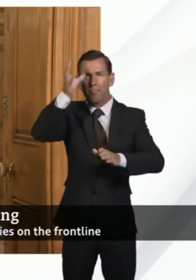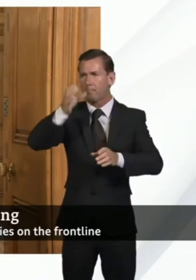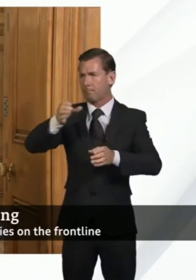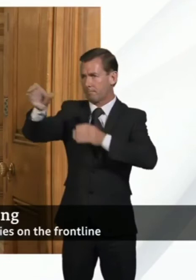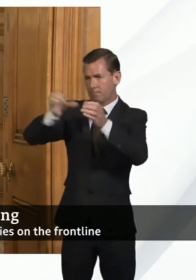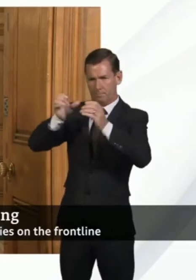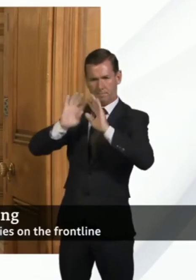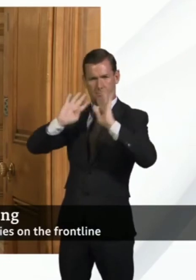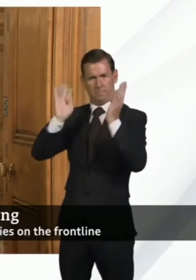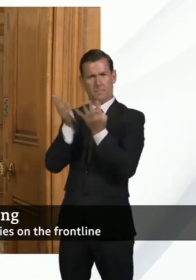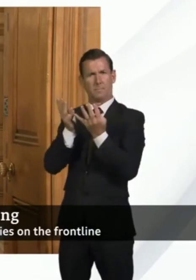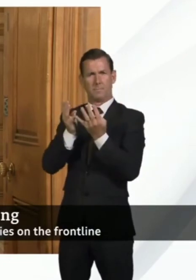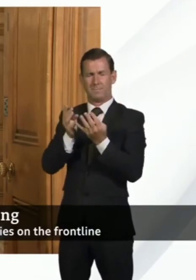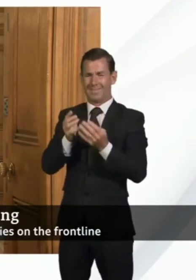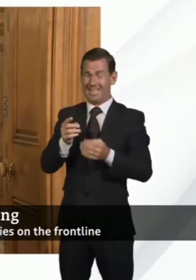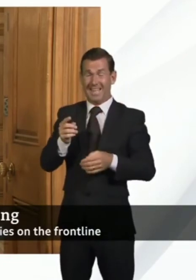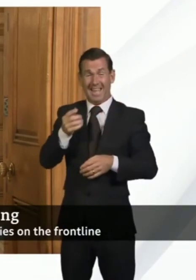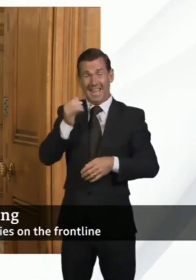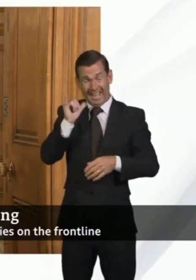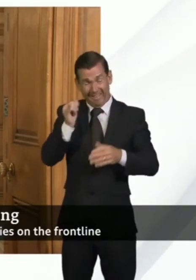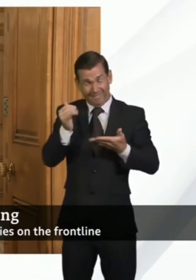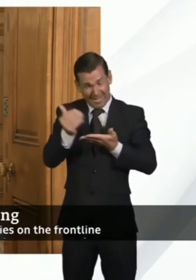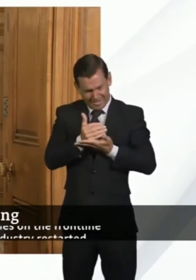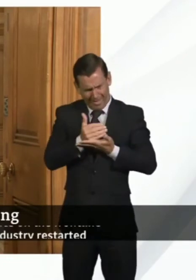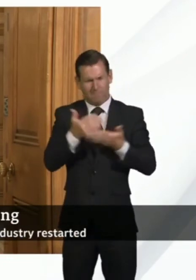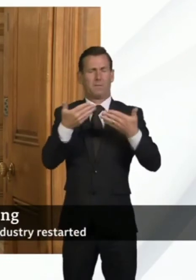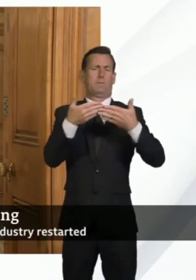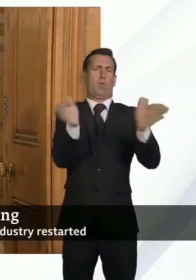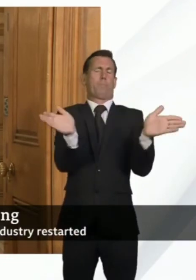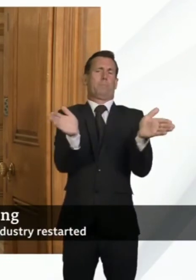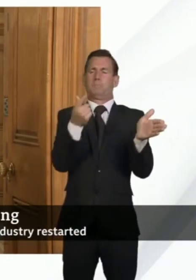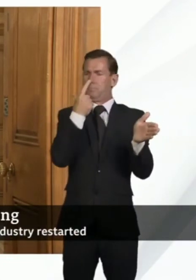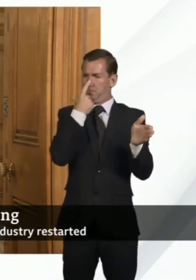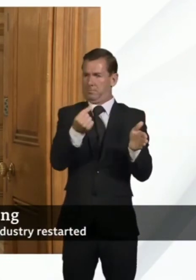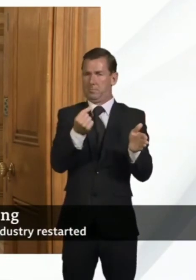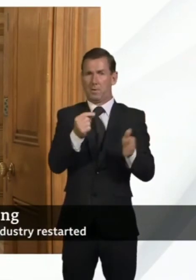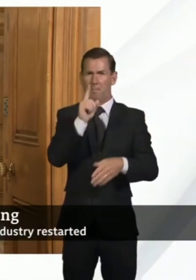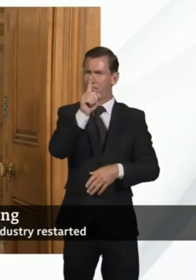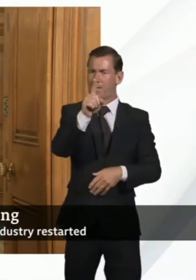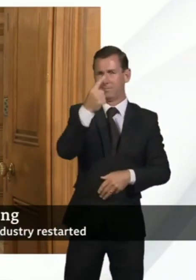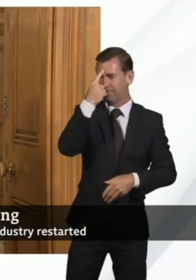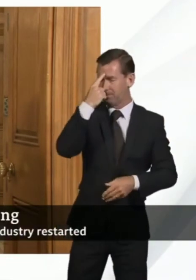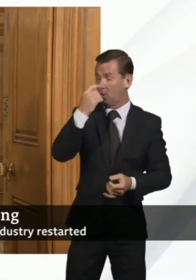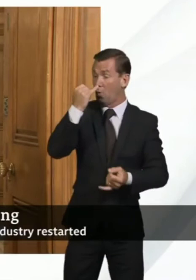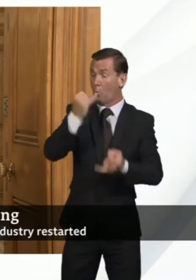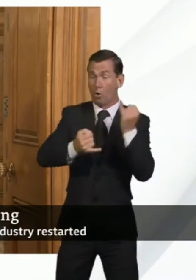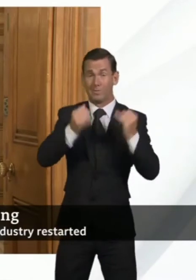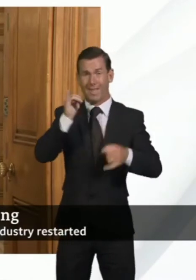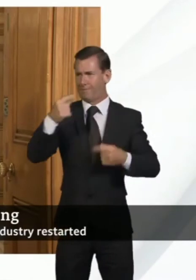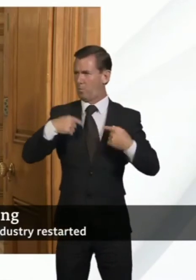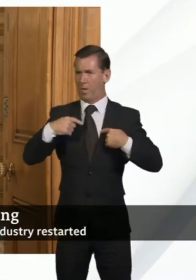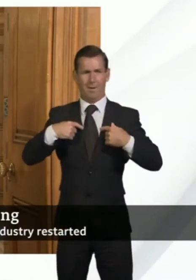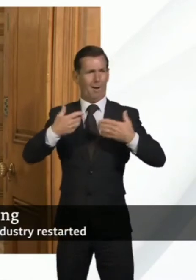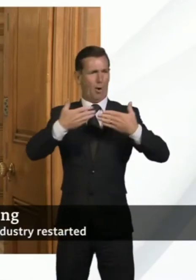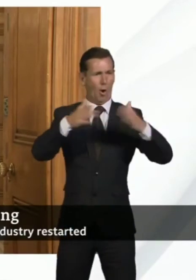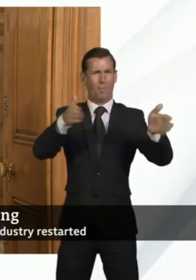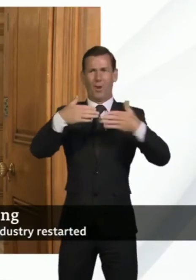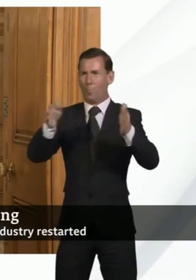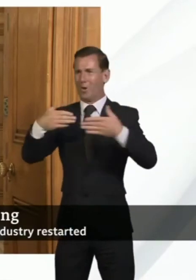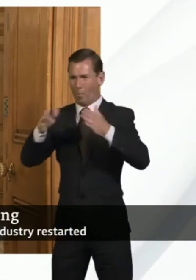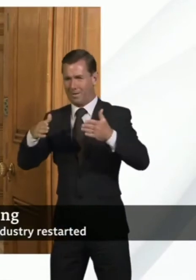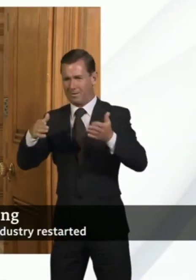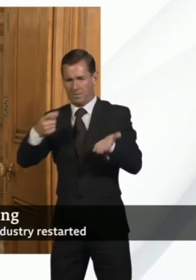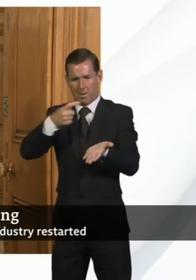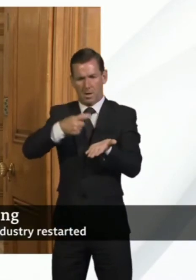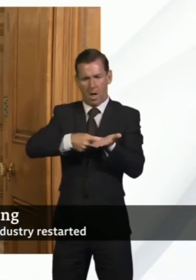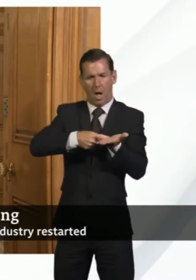clearly we can only do it if it's safe to do so because I think the worst thing for our tourism sector would be to start then see the R